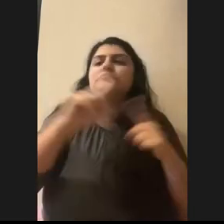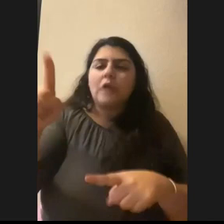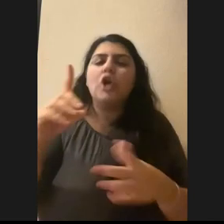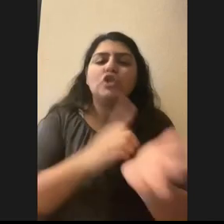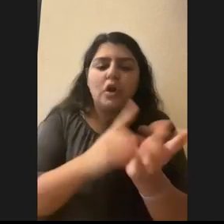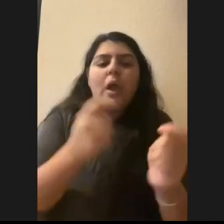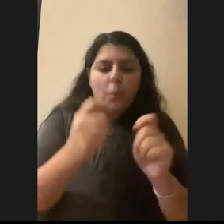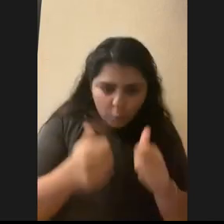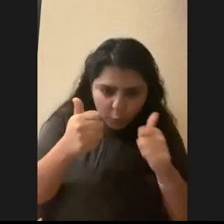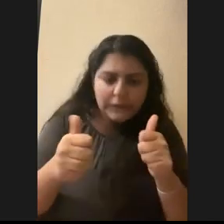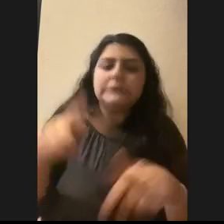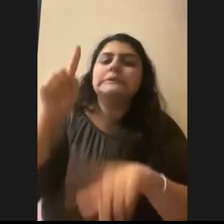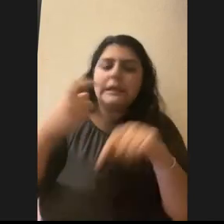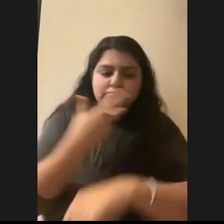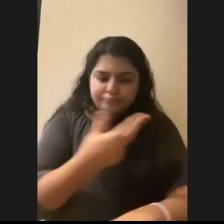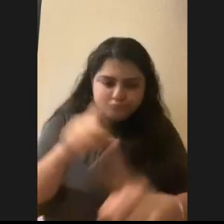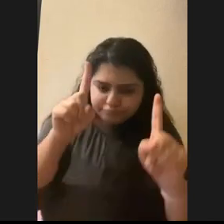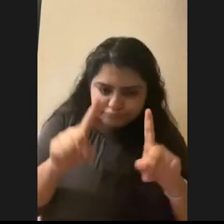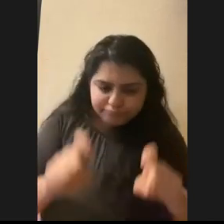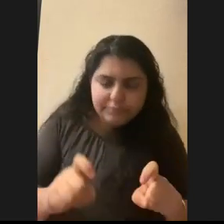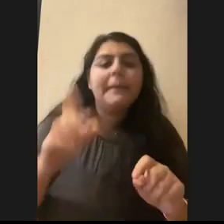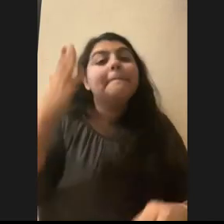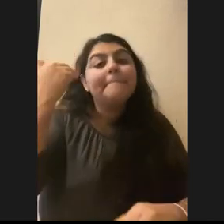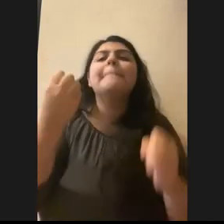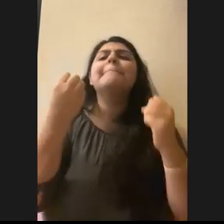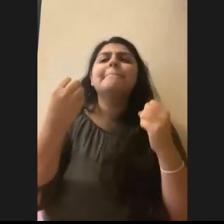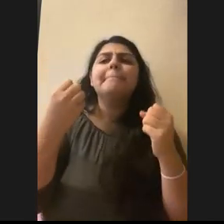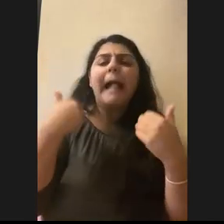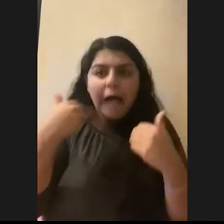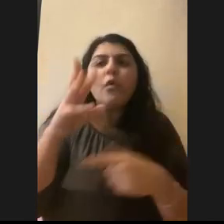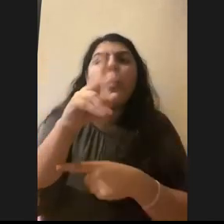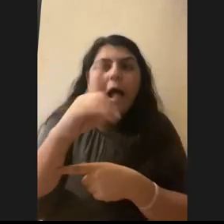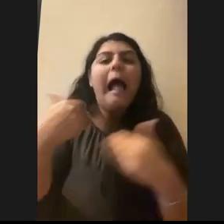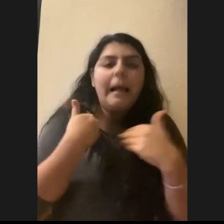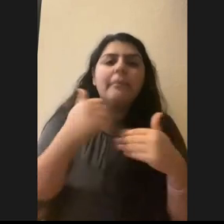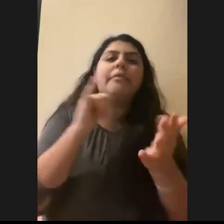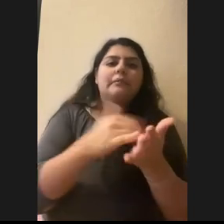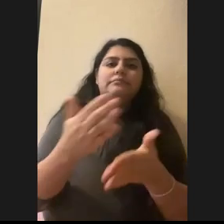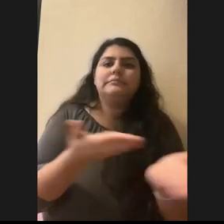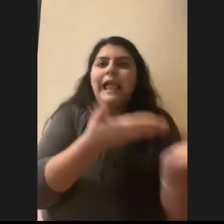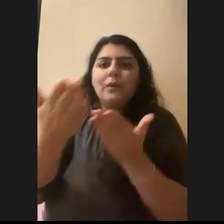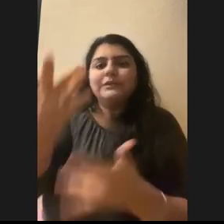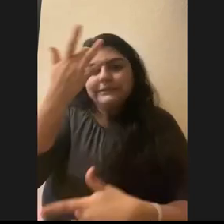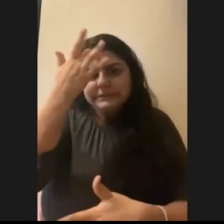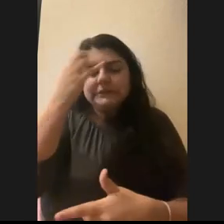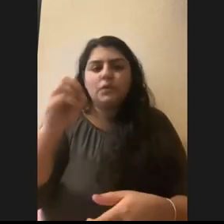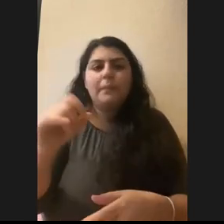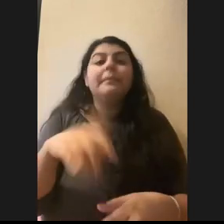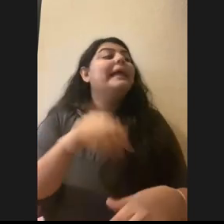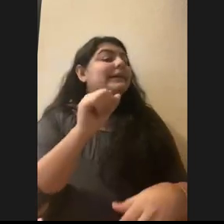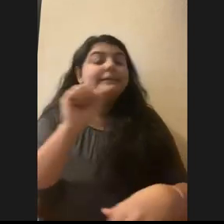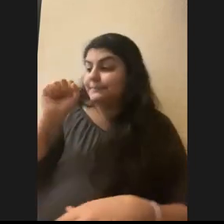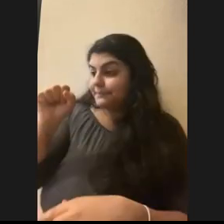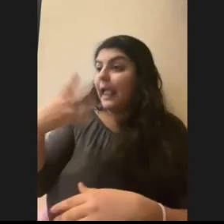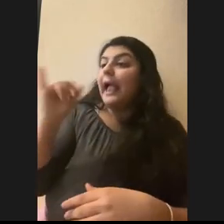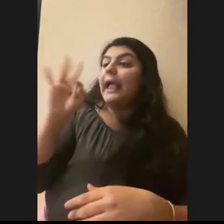anything because there are wild animals that can carry diseases. So just be careful. And if you're bitten by an animal that could be a rabies